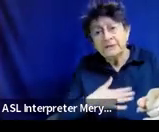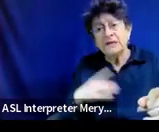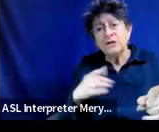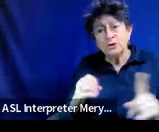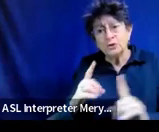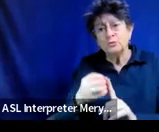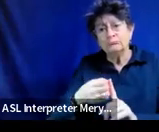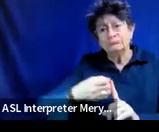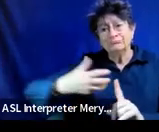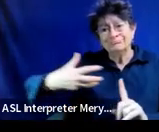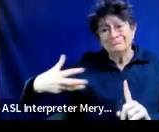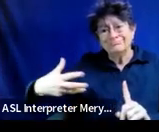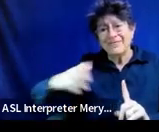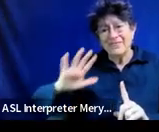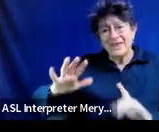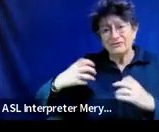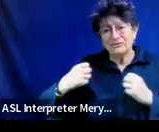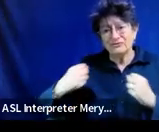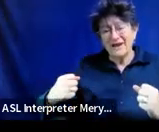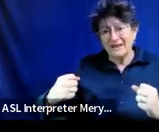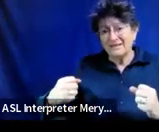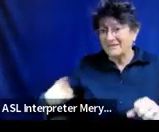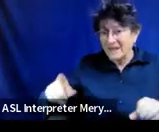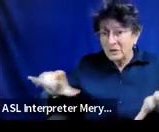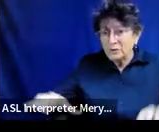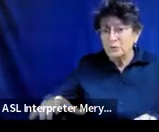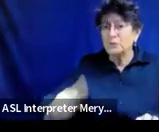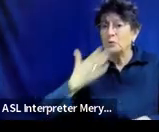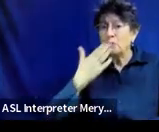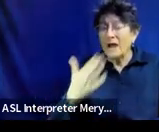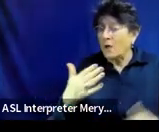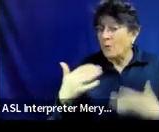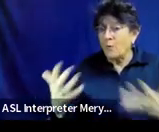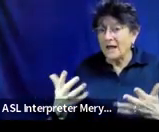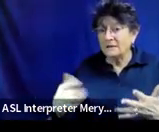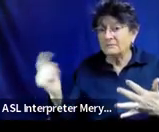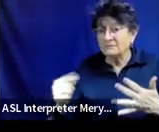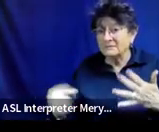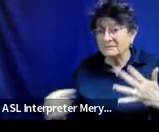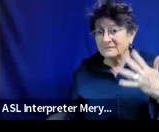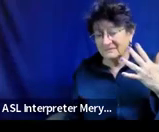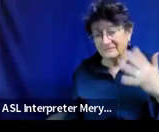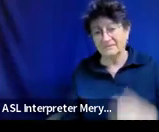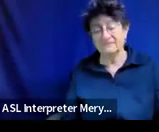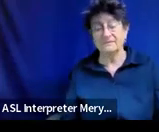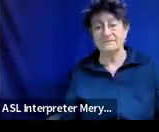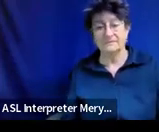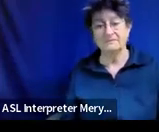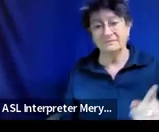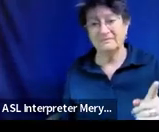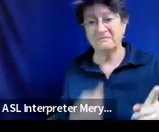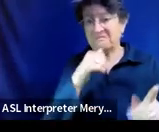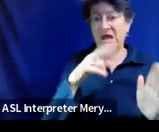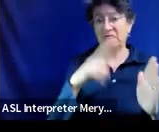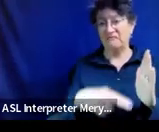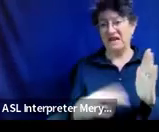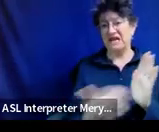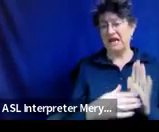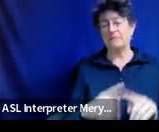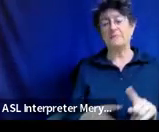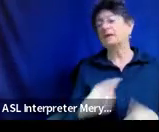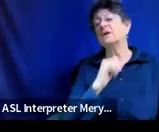as much as you can there about how well they're doing. So I won't read that example again, but make sure it's not blank for NA.